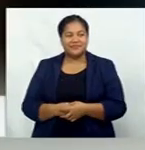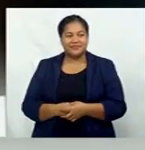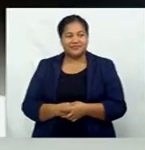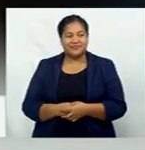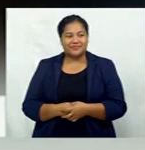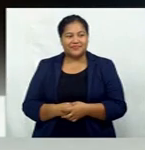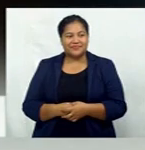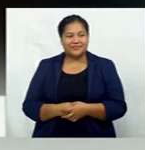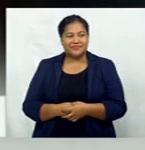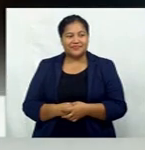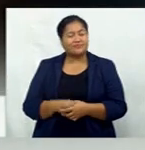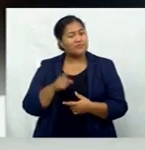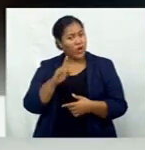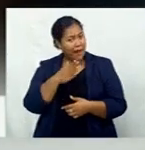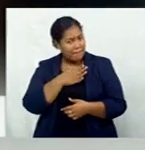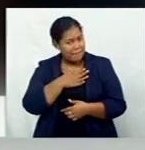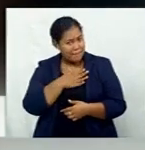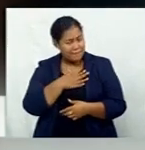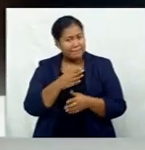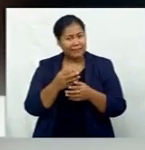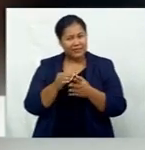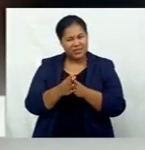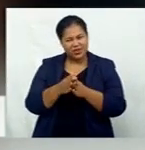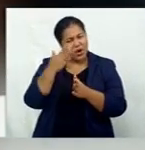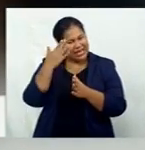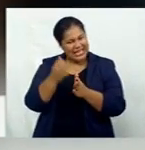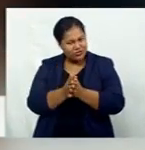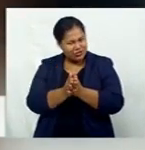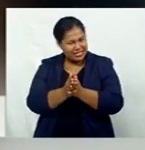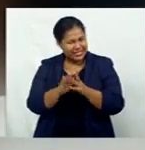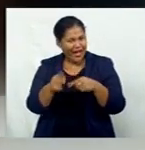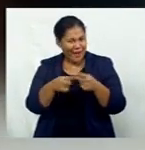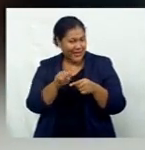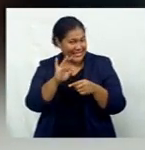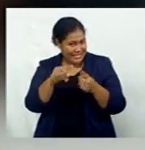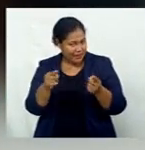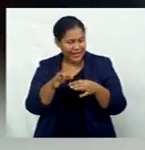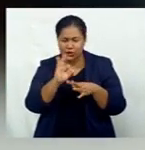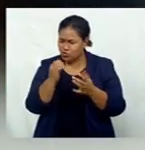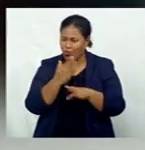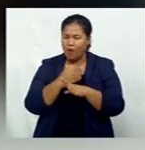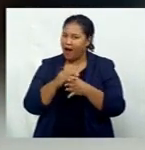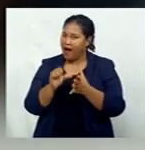If you're passionate about something you must work hard for it and not be discouraged.